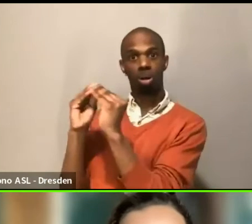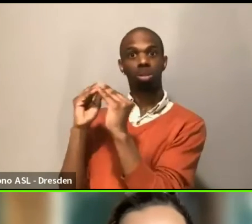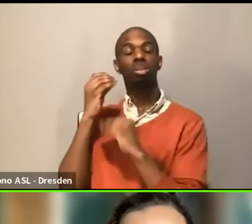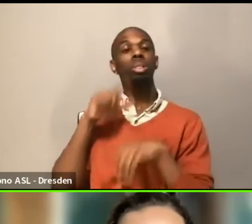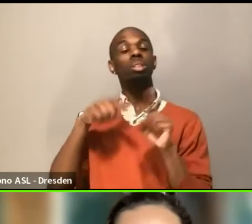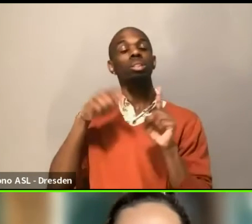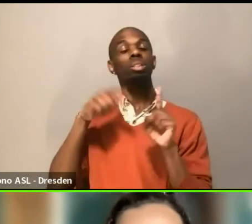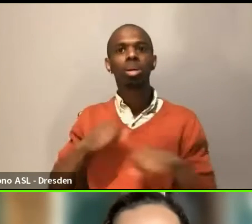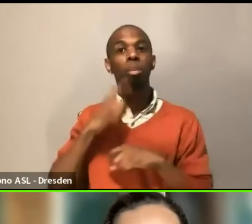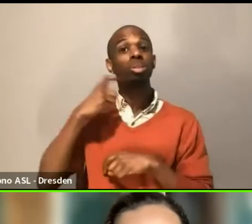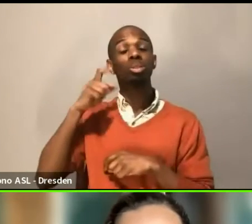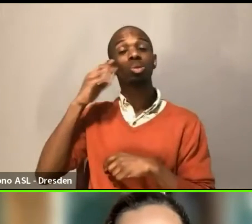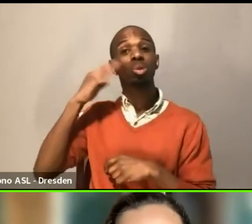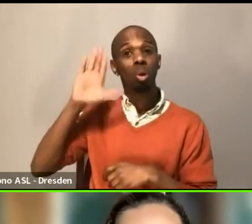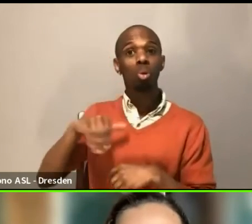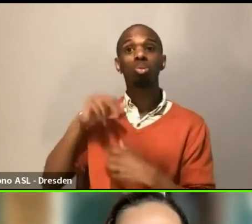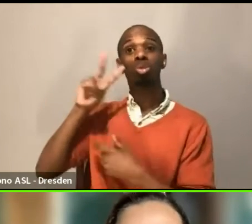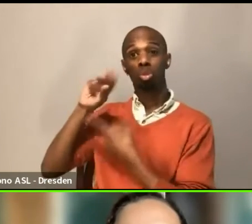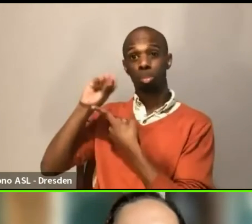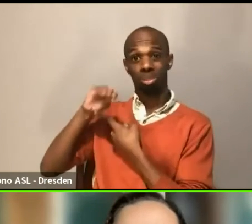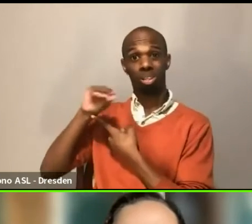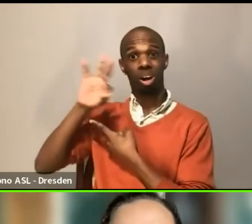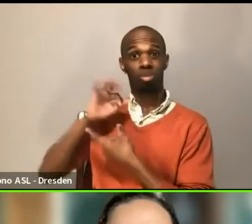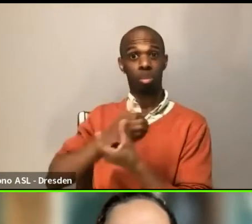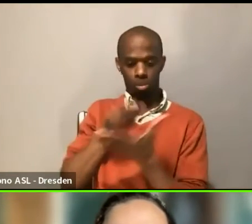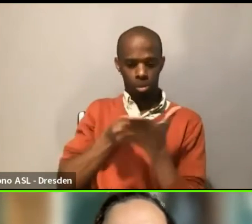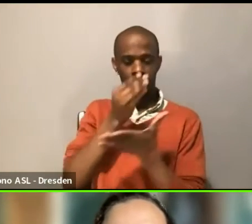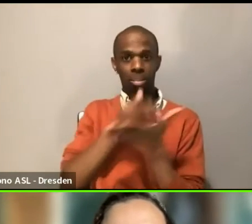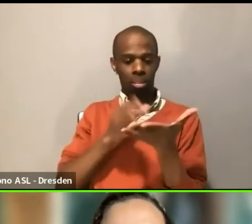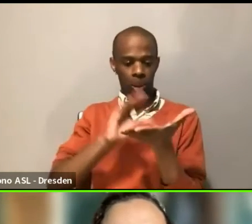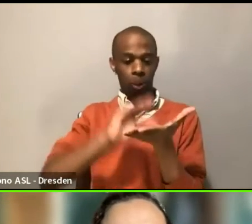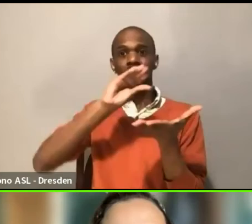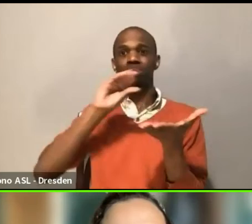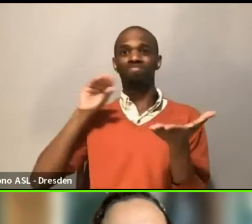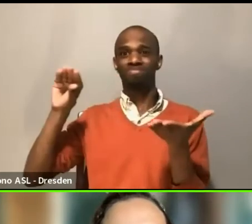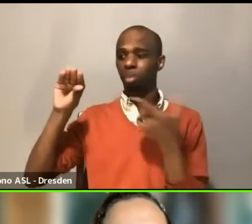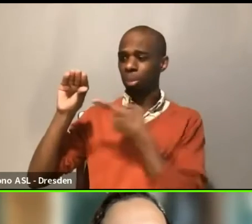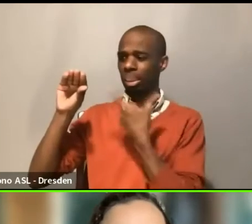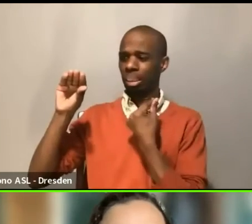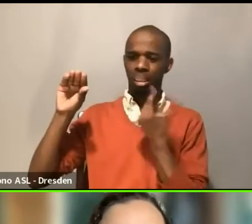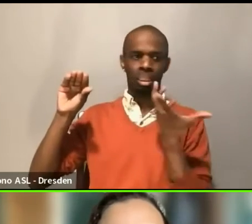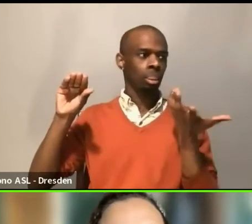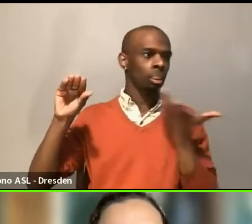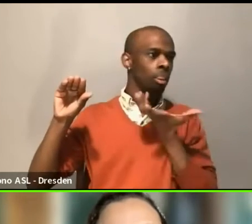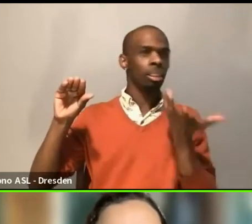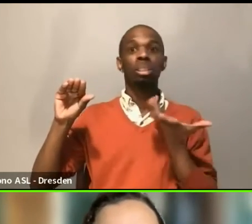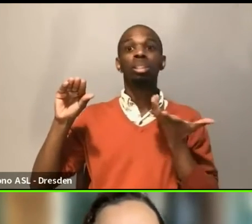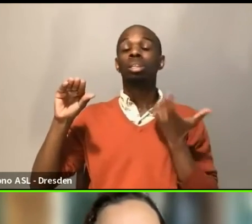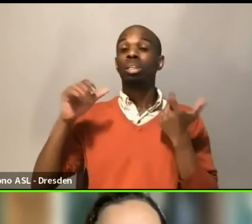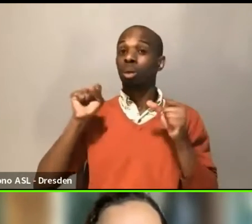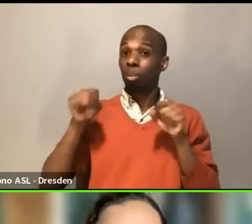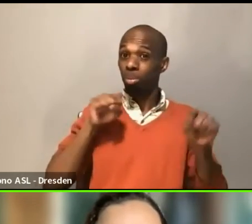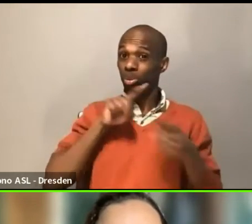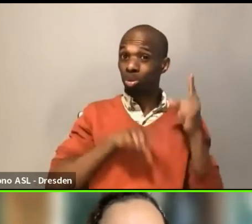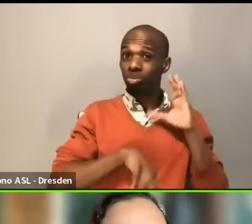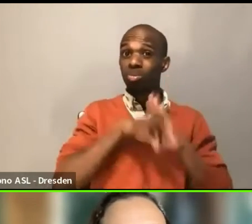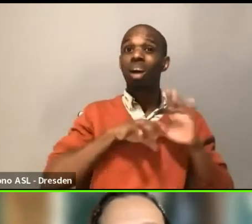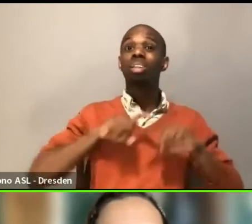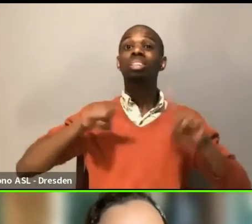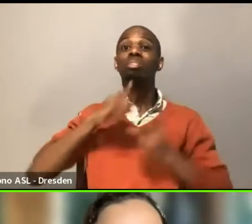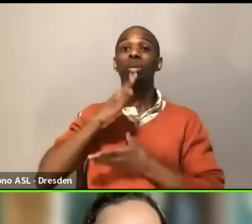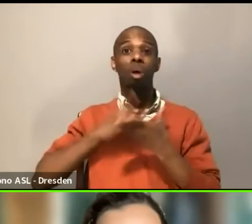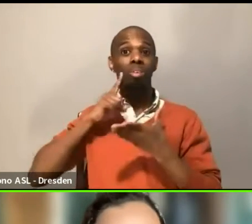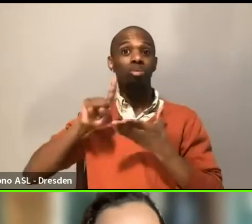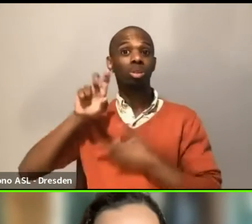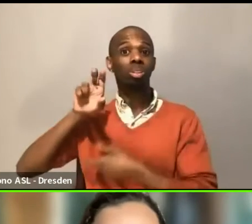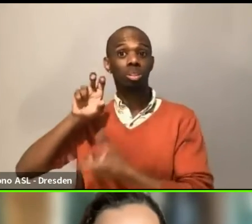budget is spoken for, like, I can't put that. Is it possible to find a different pot of money for that amount for the 2% that you